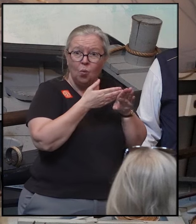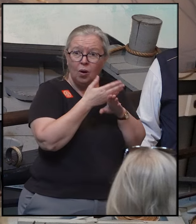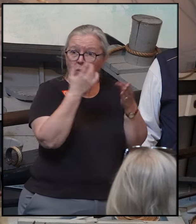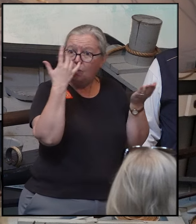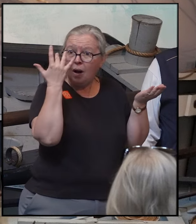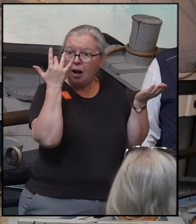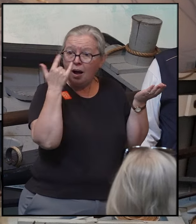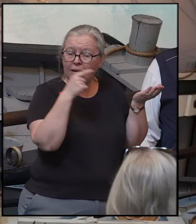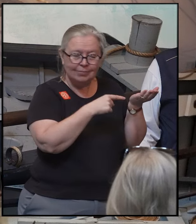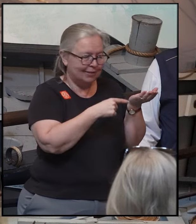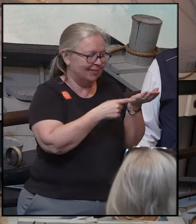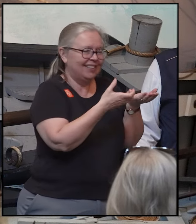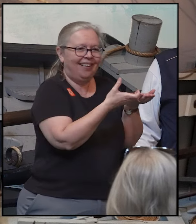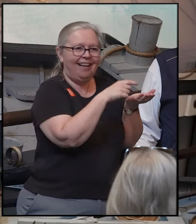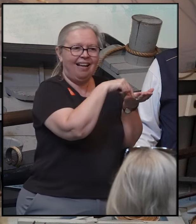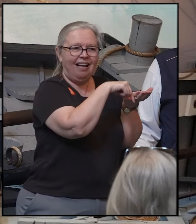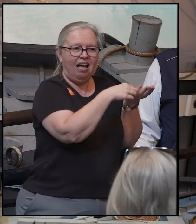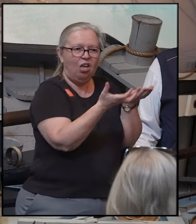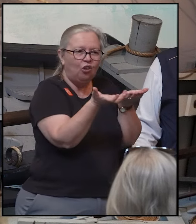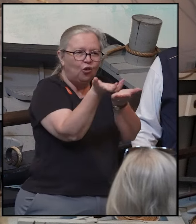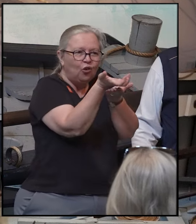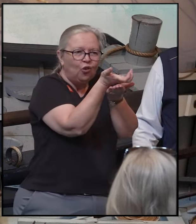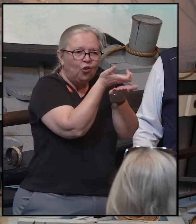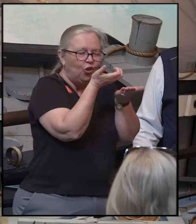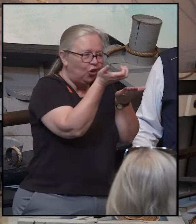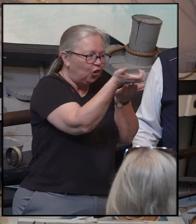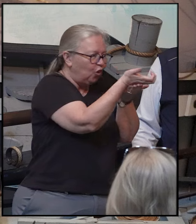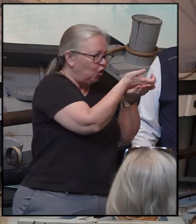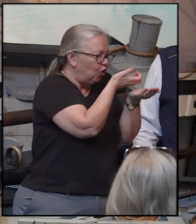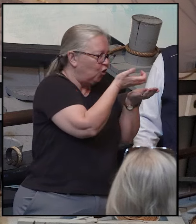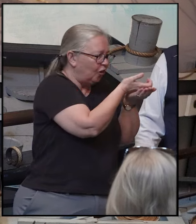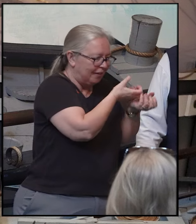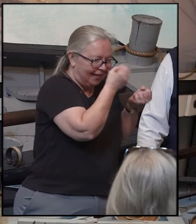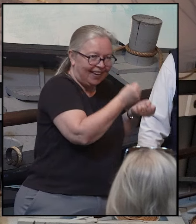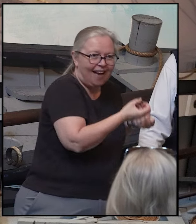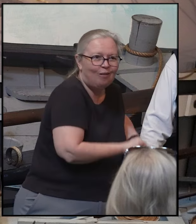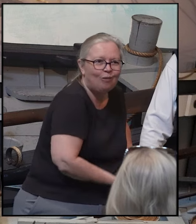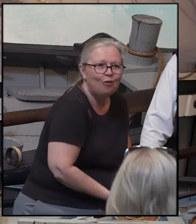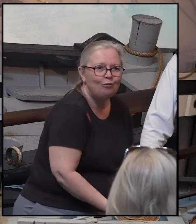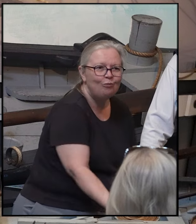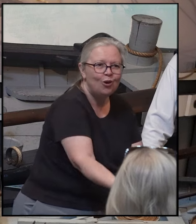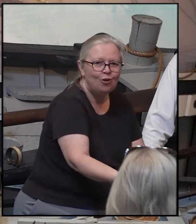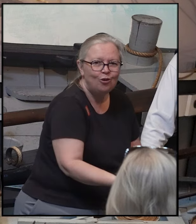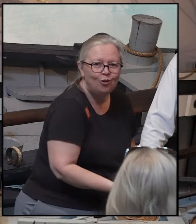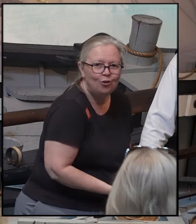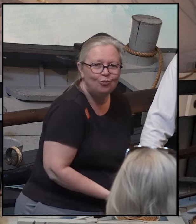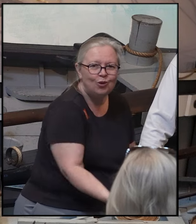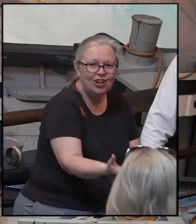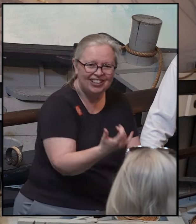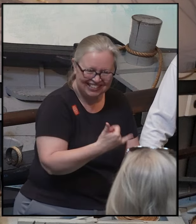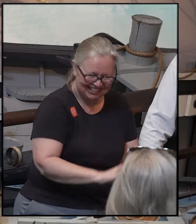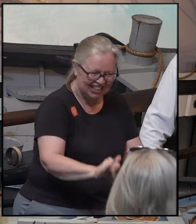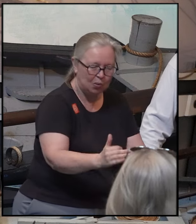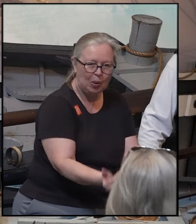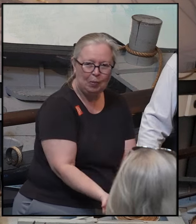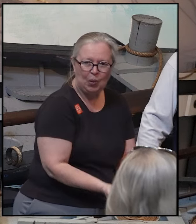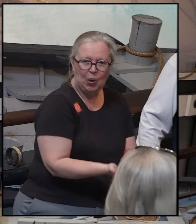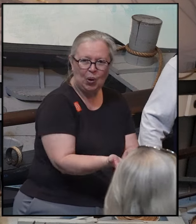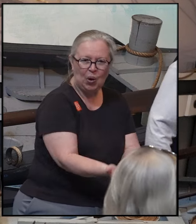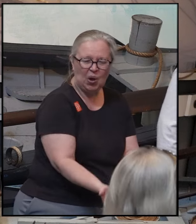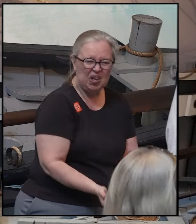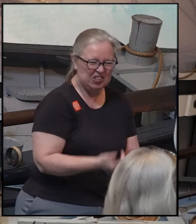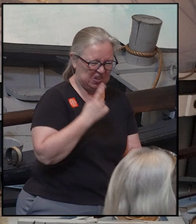tripods. We're going to feed it that residue, so essentially the poor whale is now cooking itself.